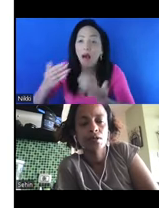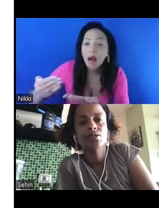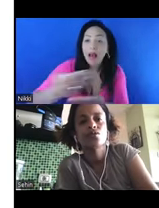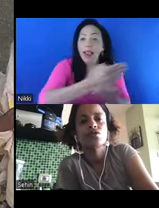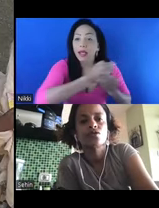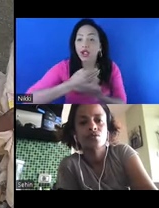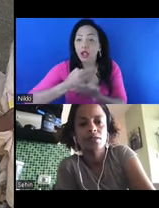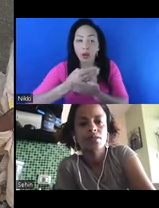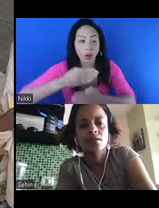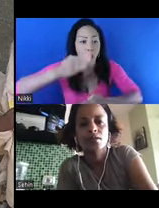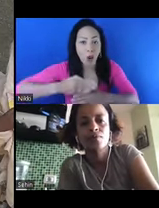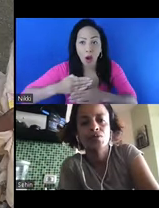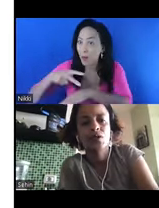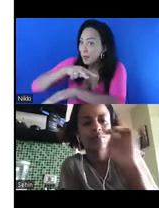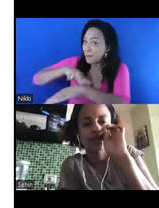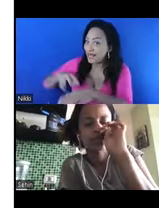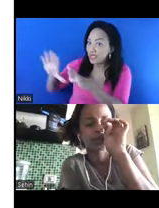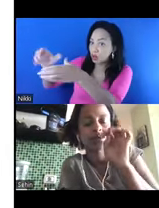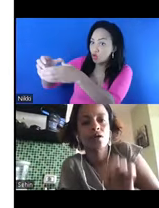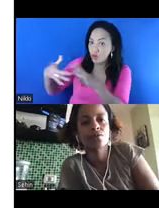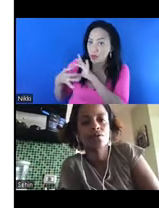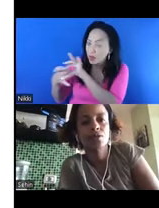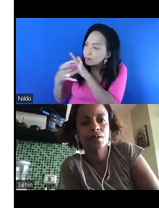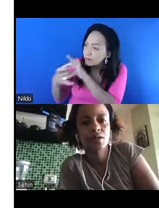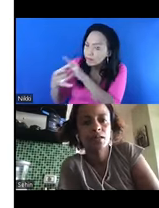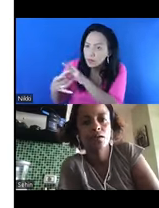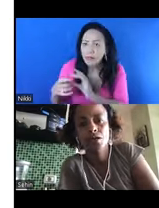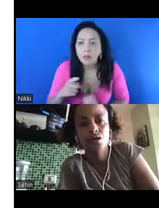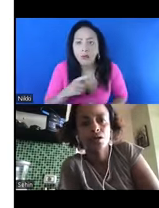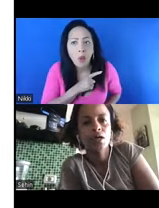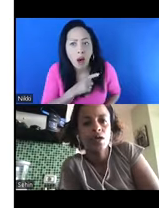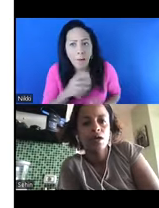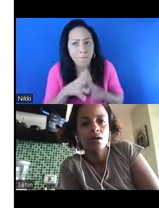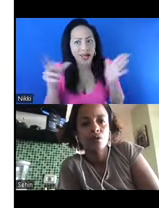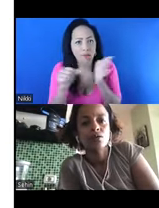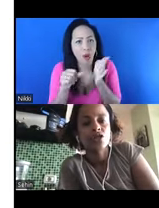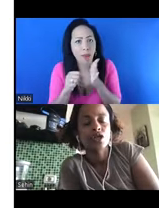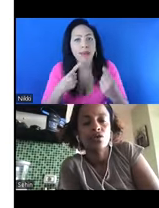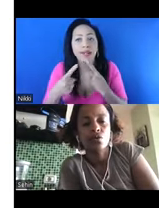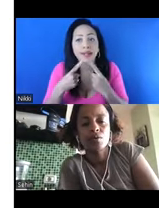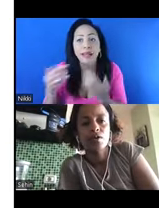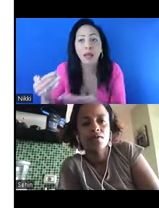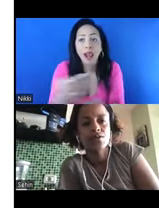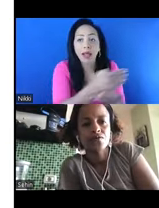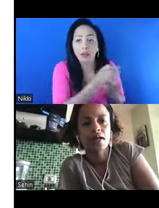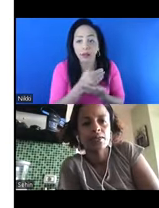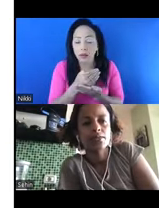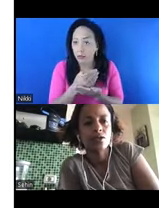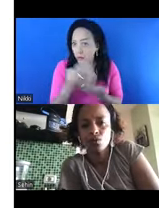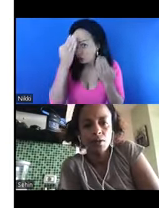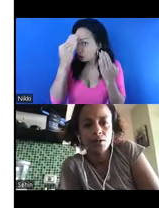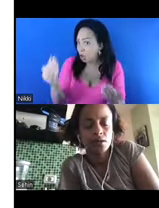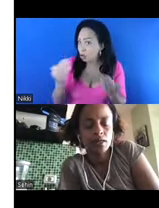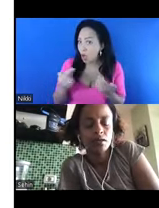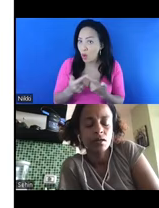Ababa Police Commission on this because we have major issues around data collection. We don't actually know the prevalence of violence